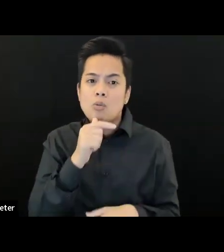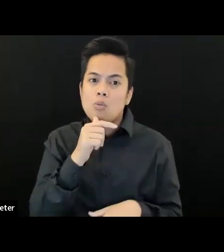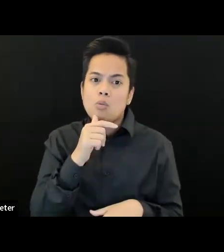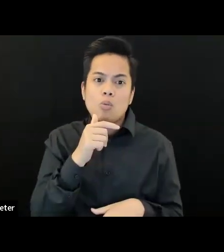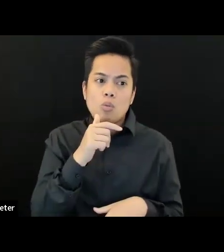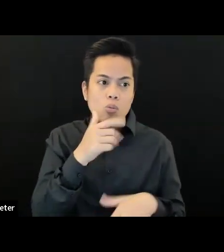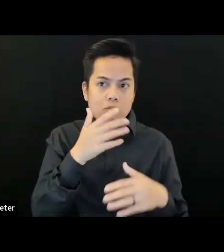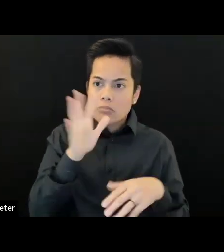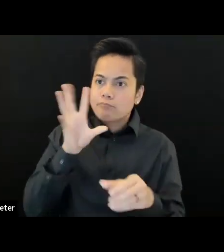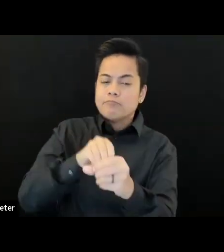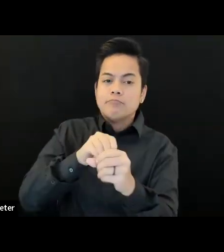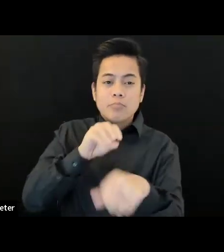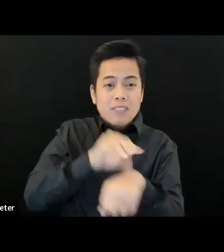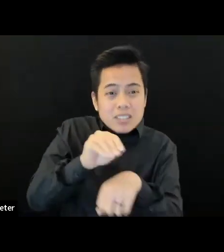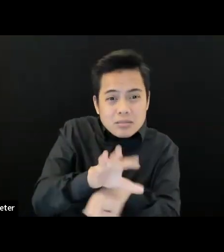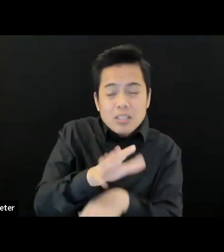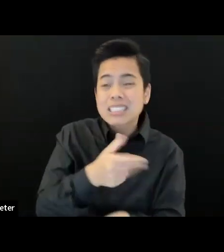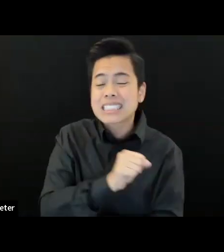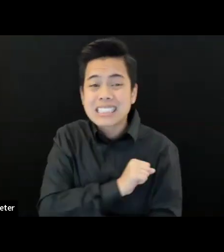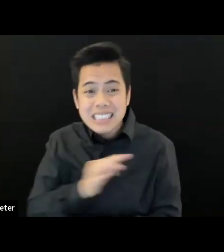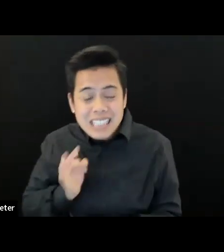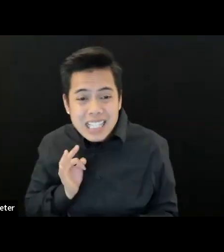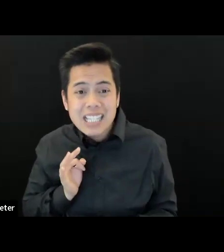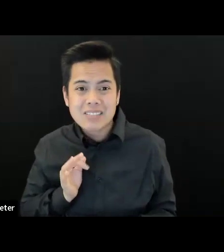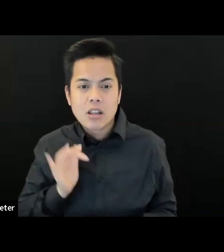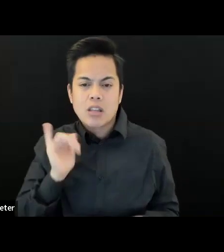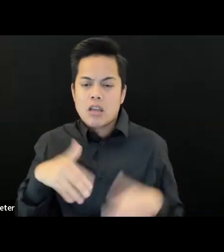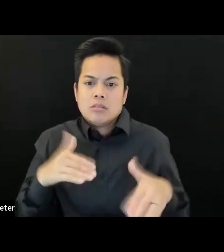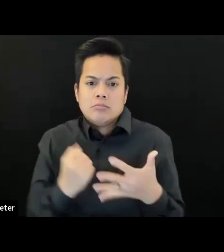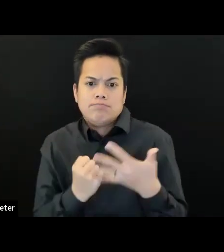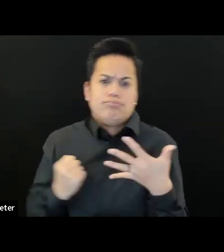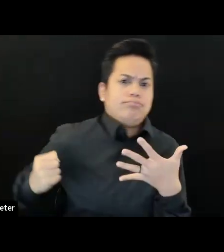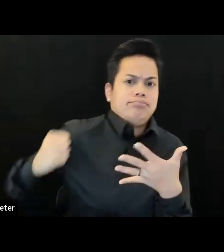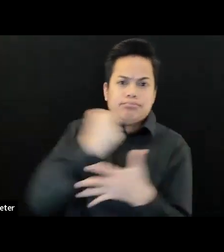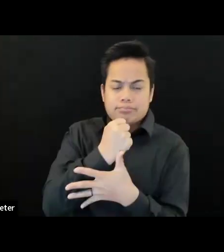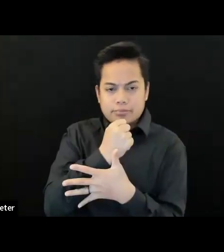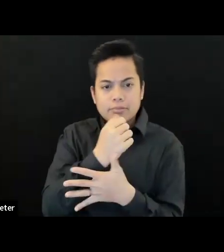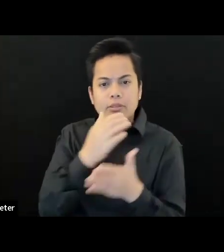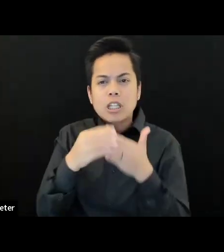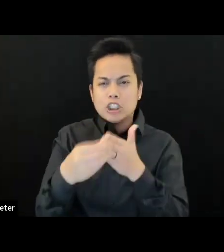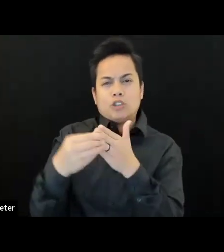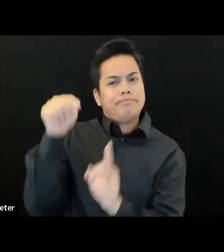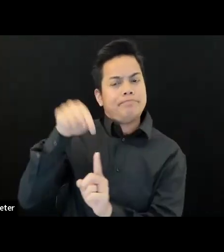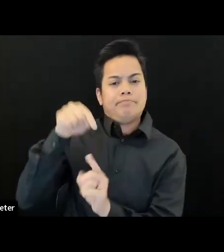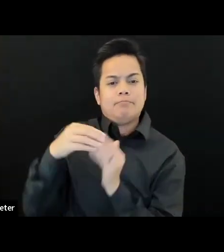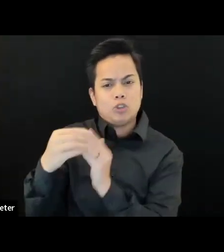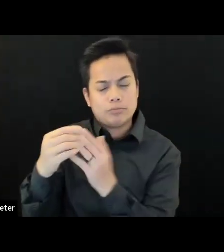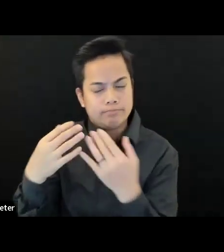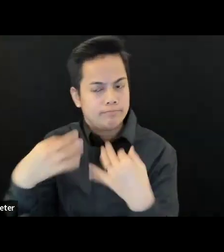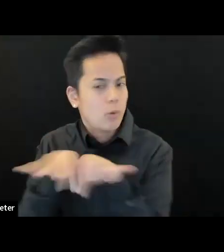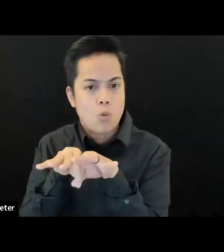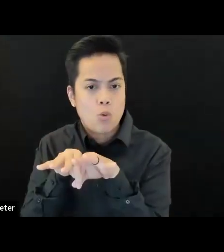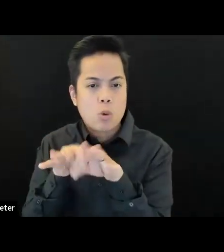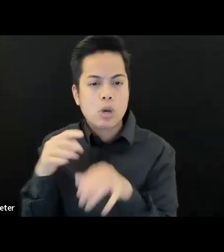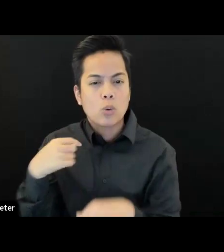prioritizing, um, uh, disabled leadership, uh, which is incredibly important. Uh, something that we are aiming for